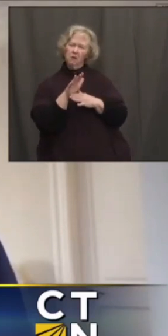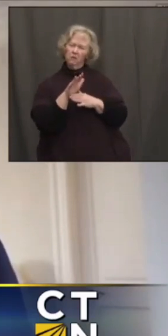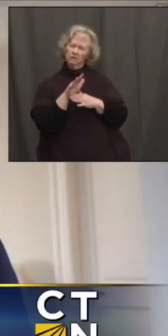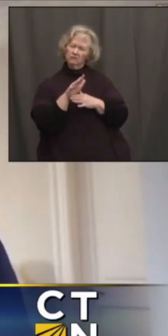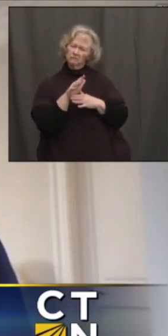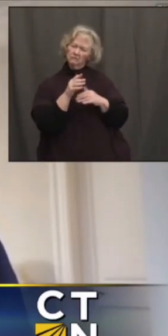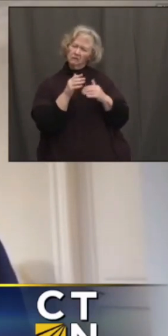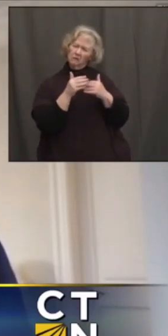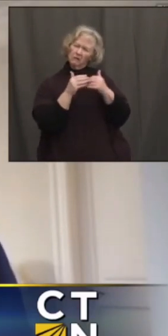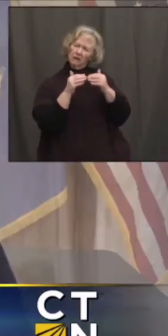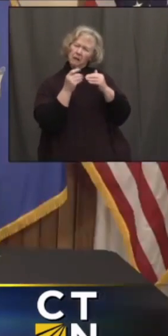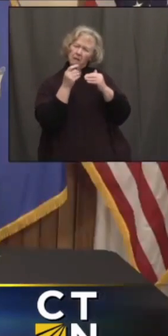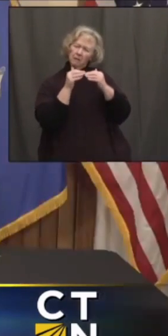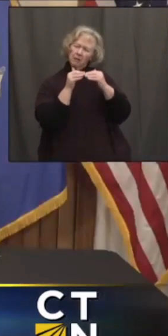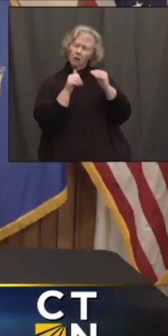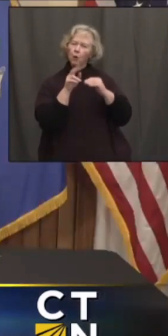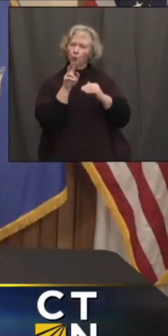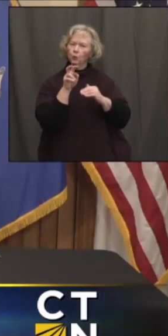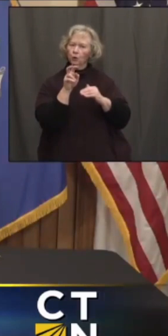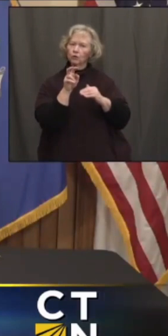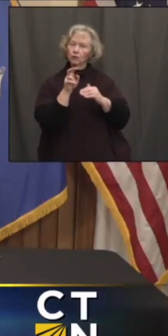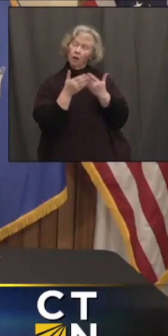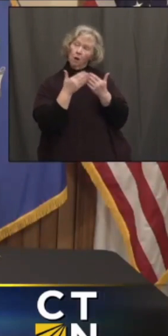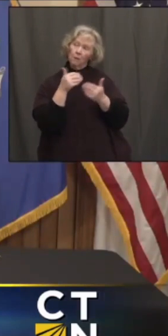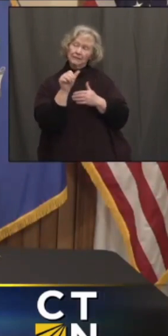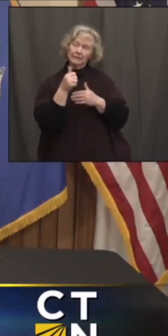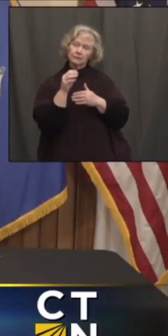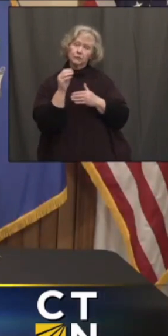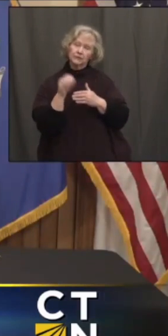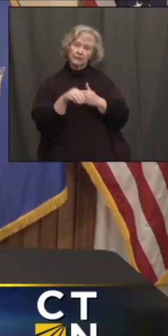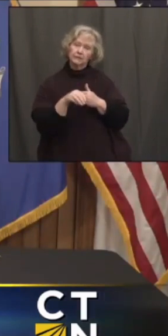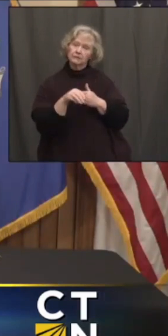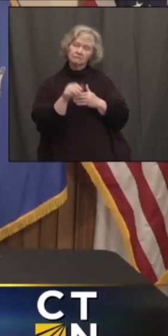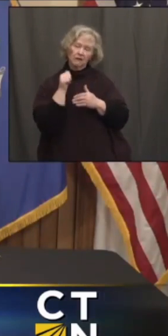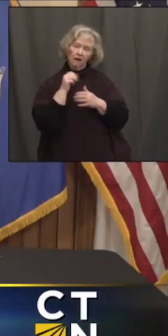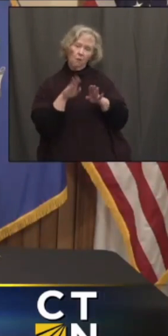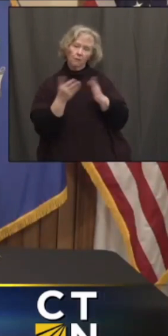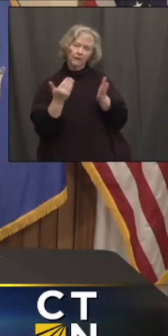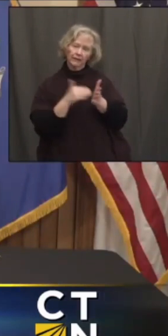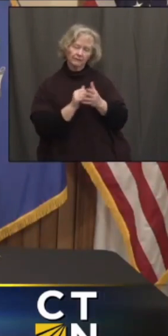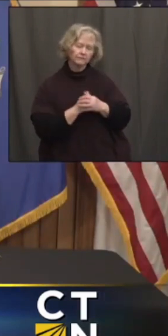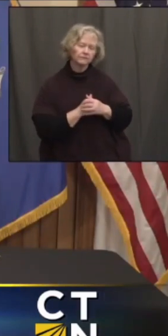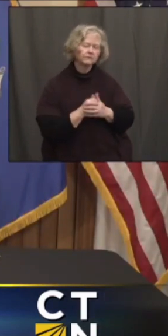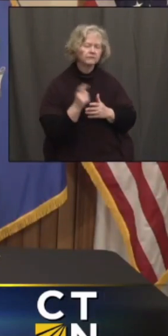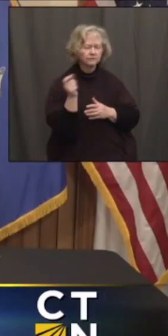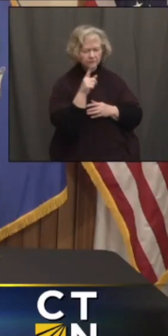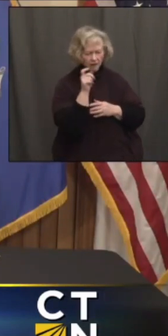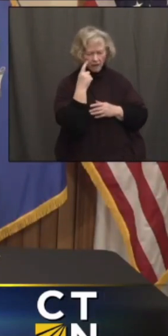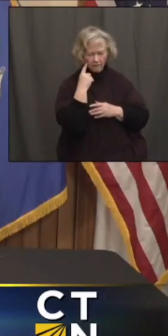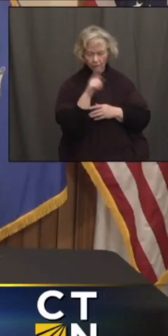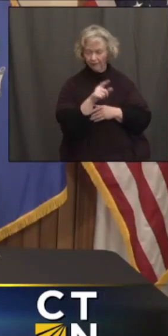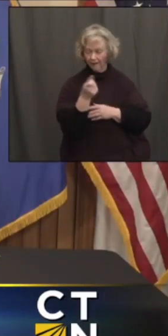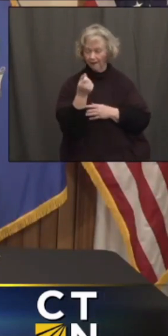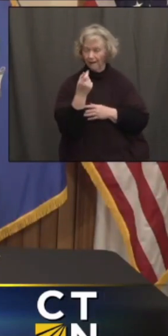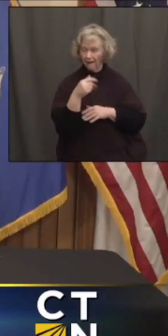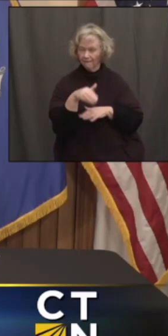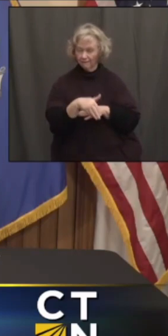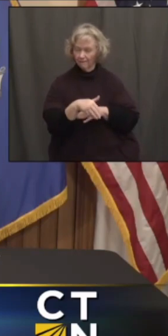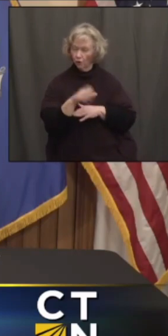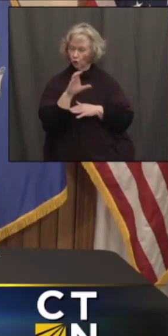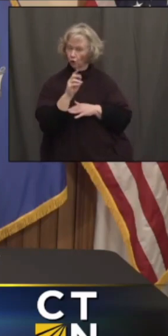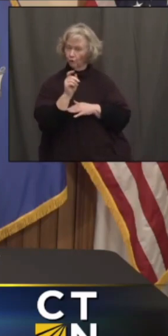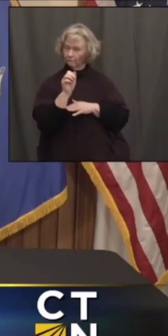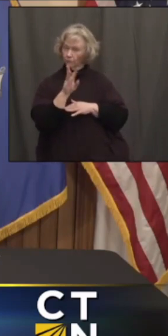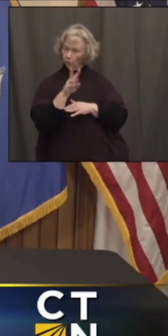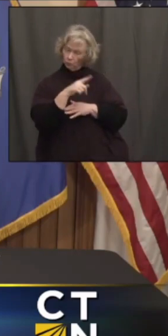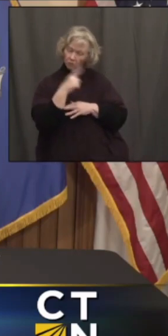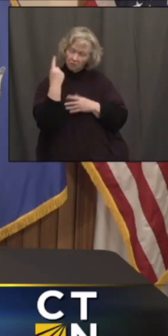a significant percentage, close to 10%, if not more. Governor, on the 11 p.m. curfew, did you think about lifting that or?